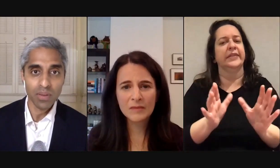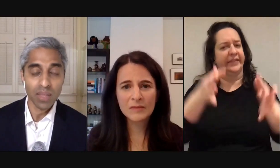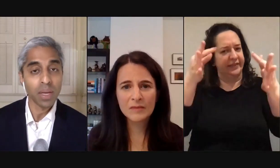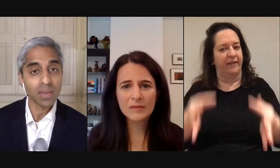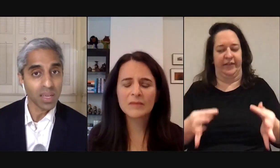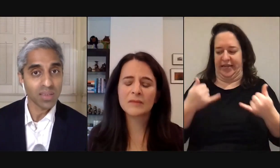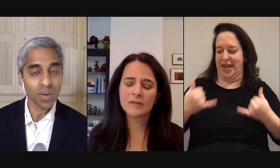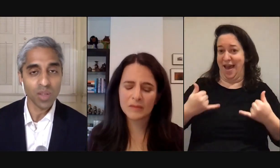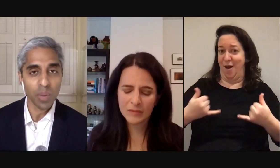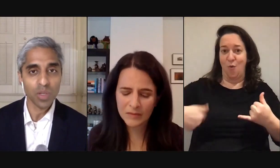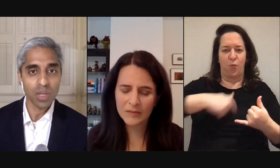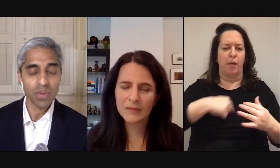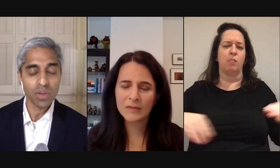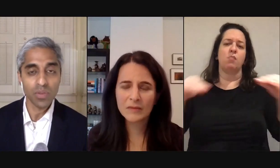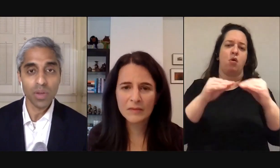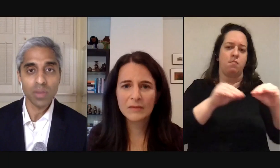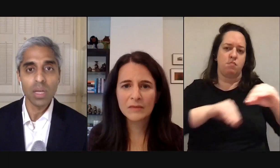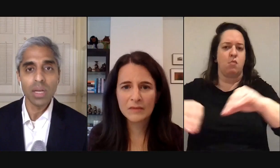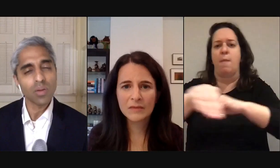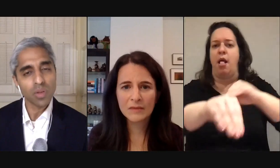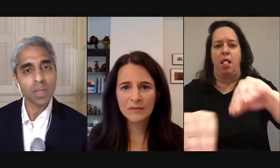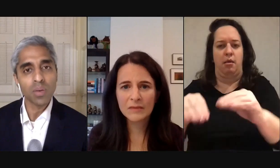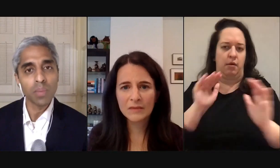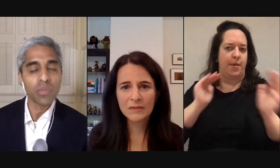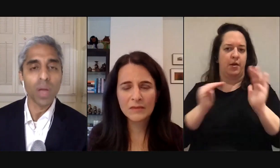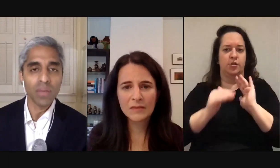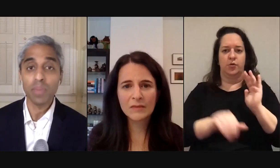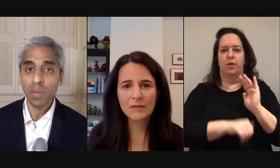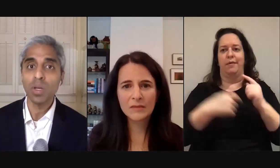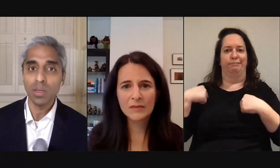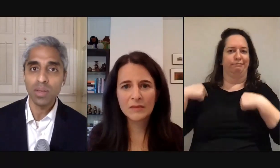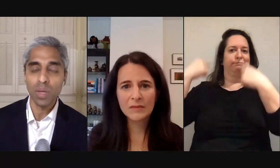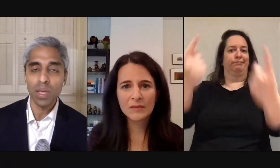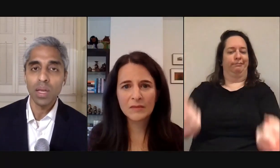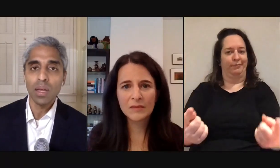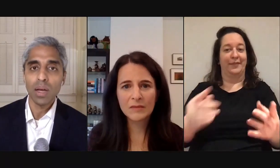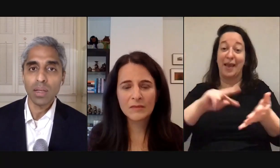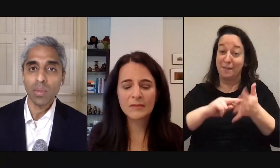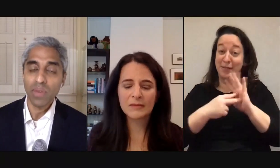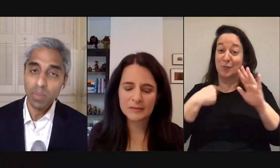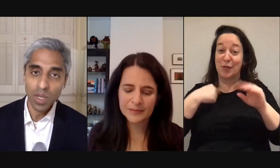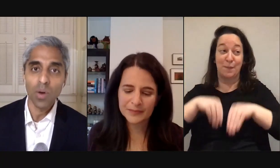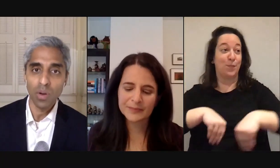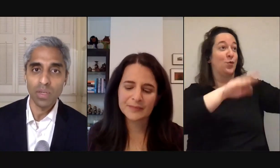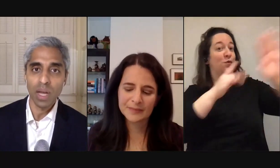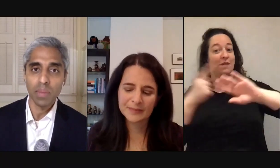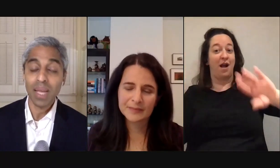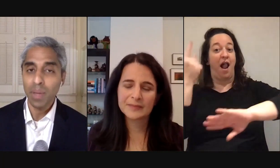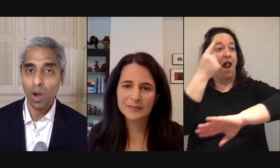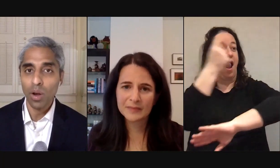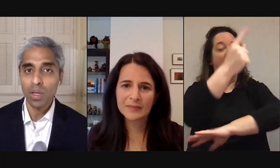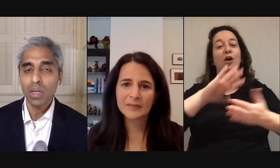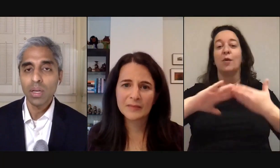than ever that's amazing because it creates opportunity for us for us it also means that we move away from communities that we uh that we've come to know over